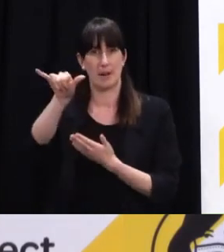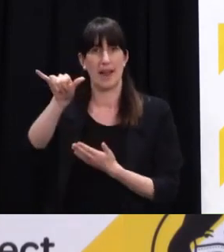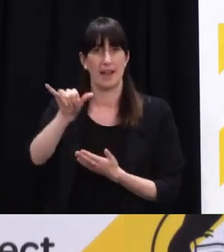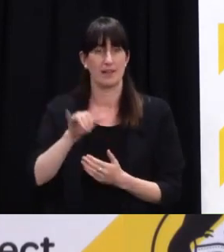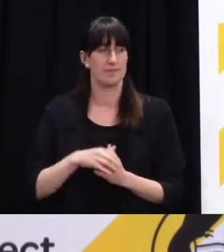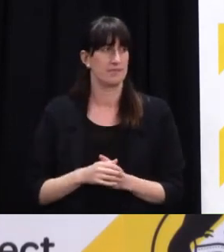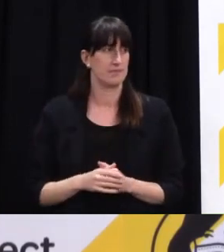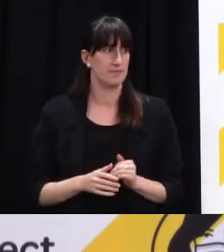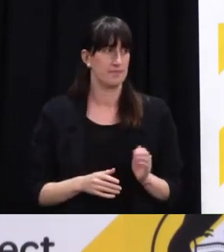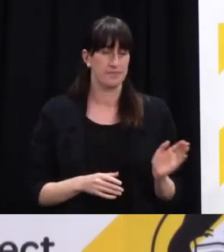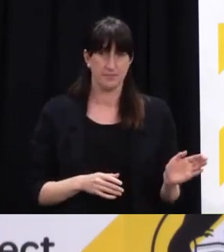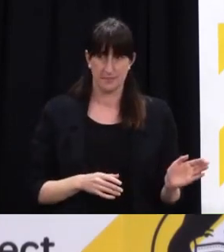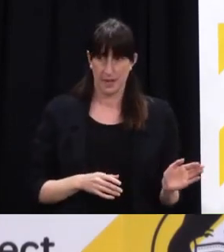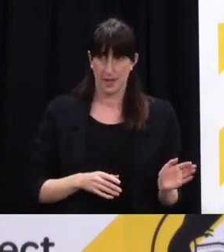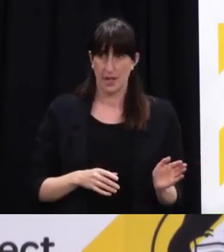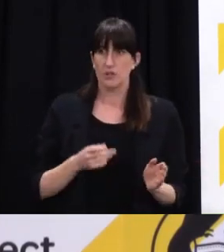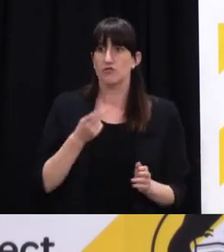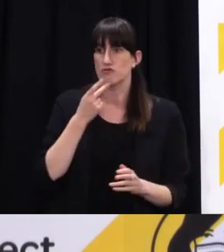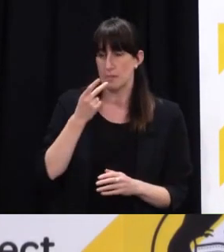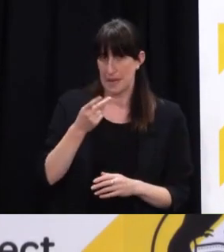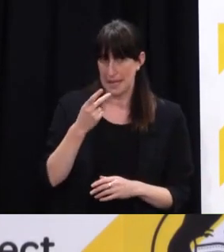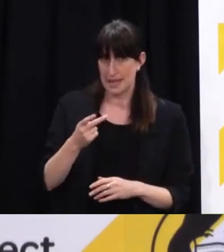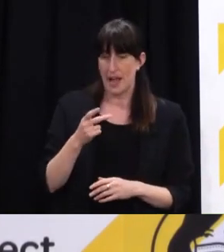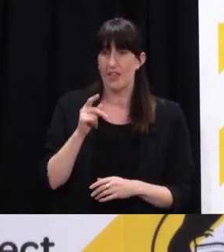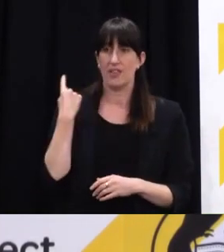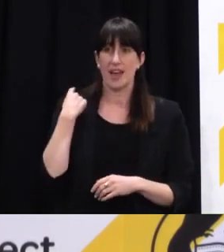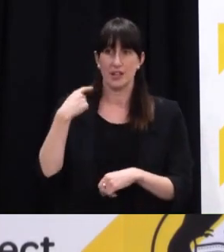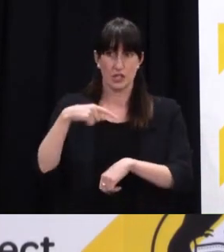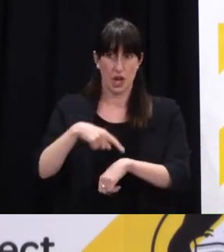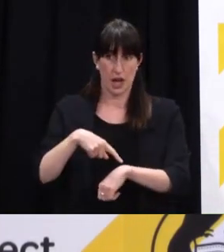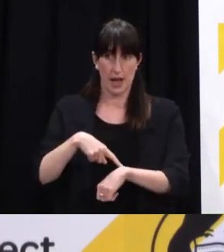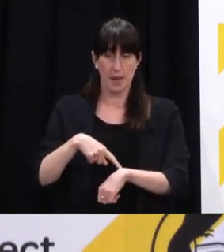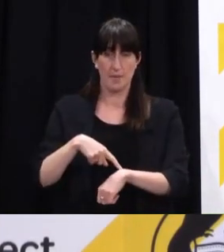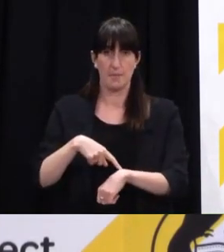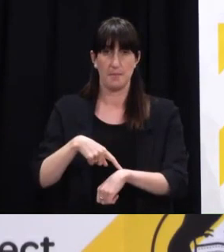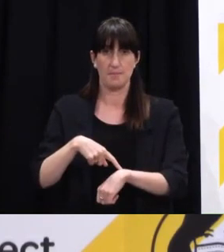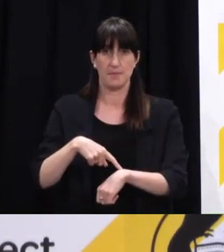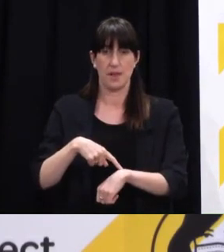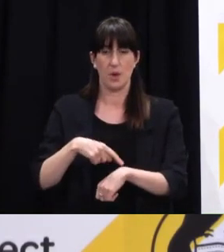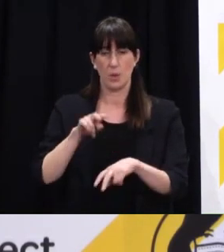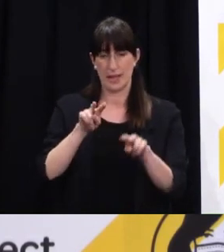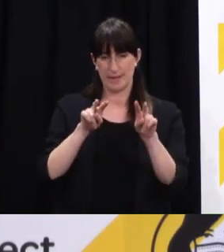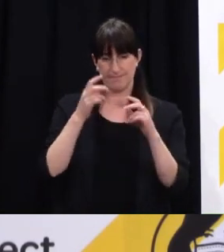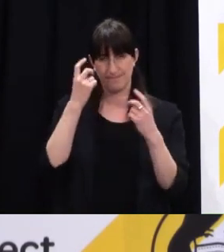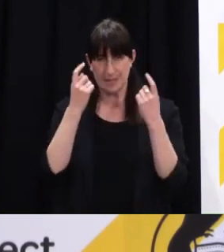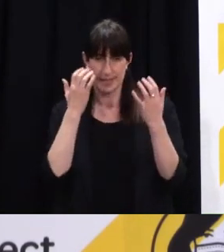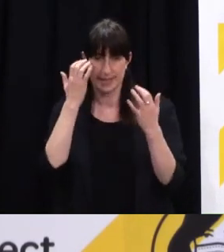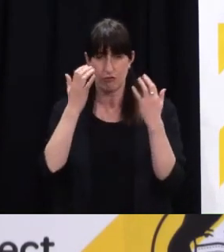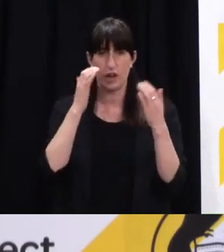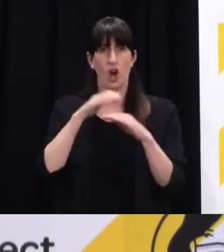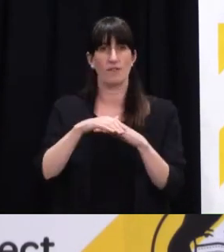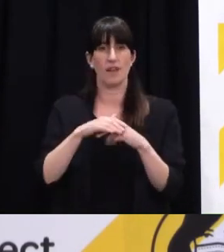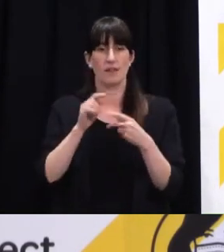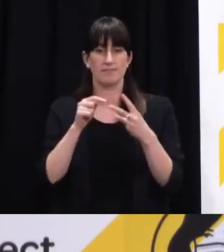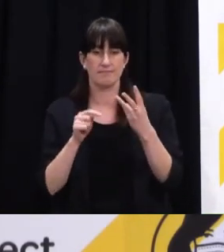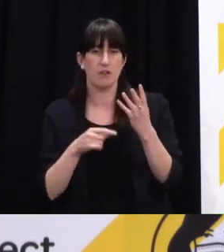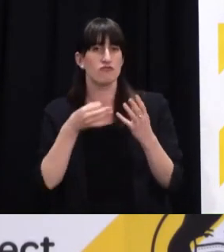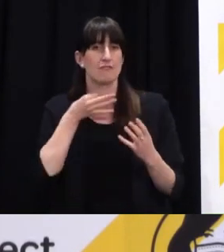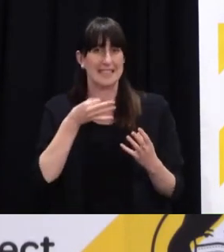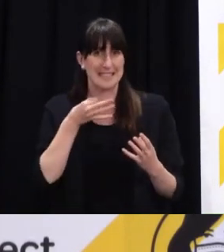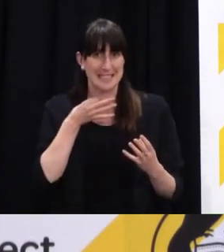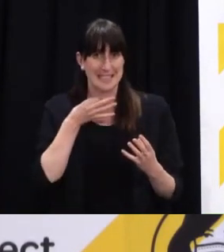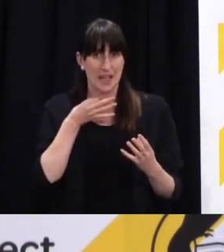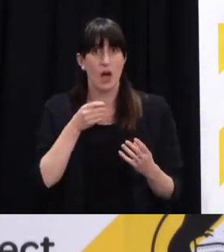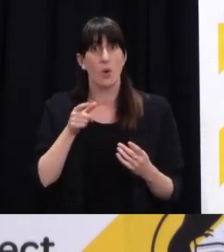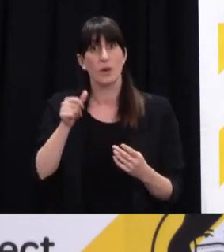that at the time our considered public health assessment was that because we were putting in place a requirement for those people to come in to